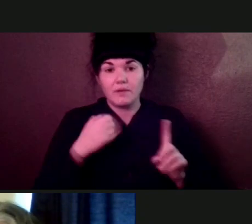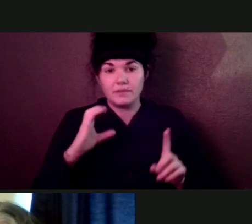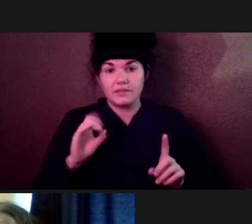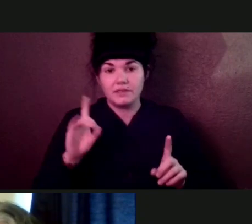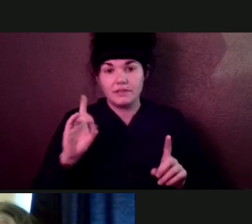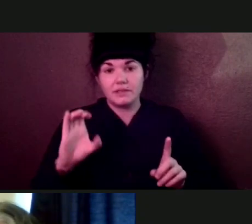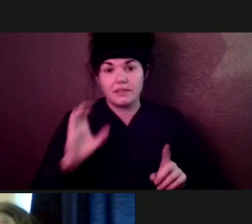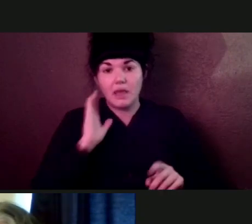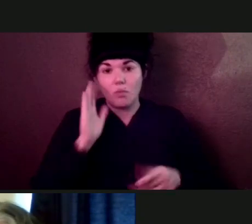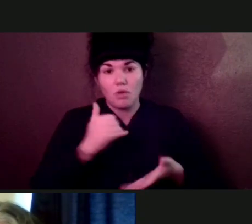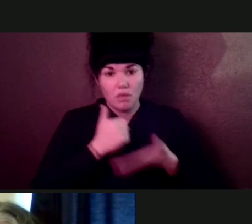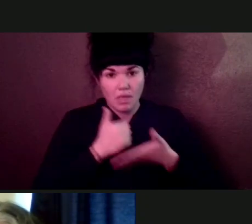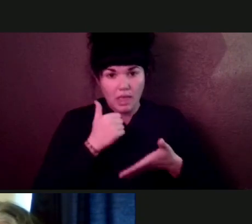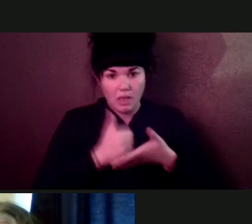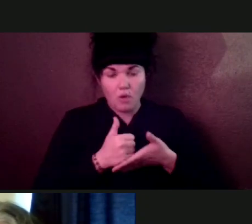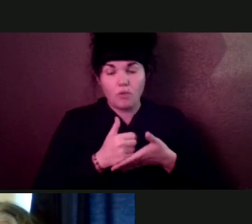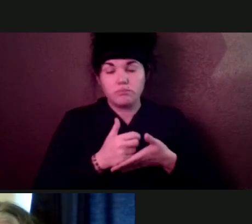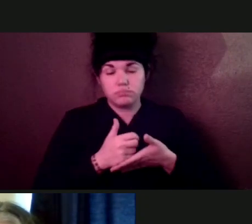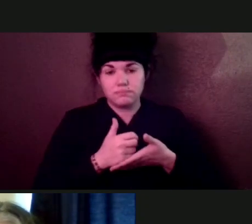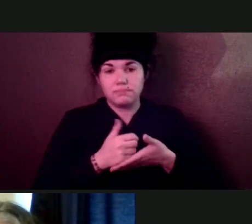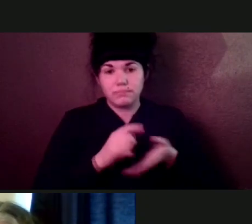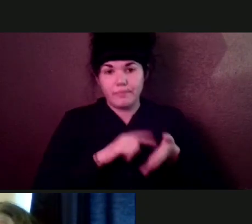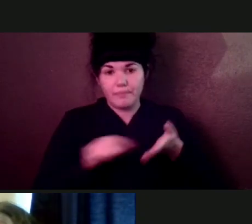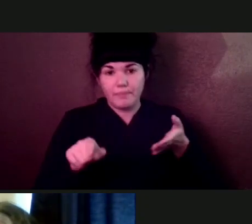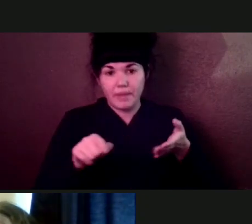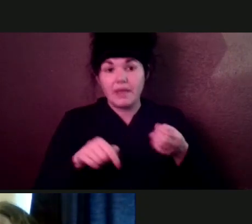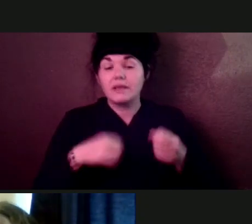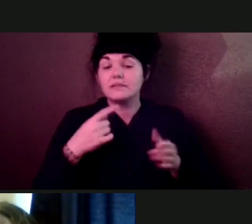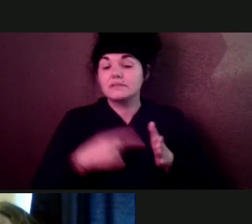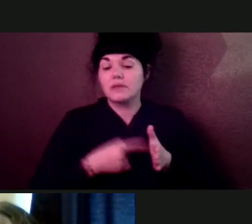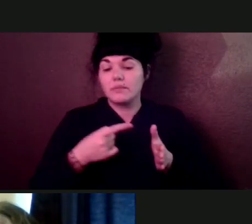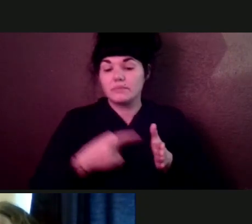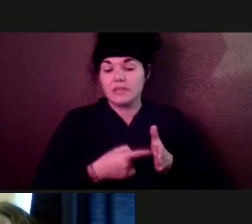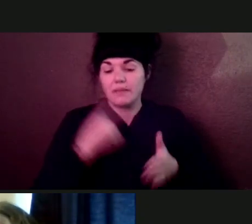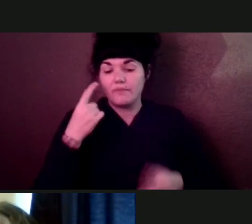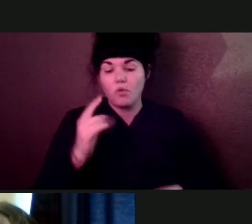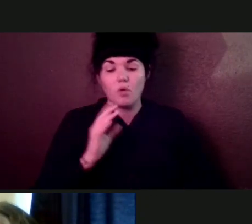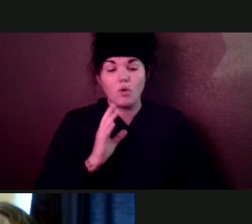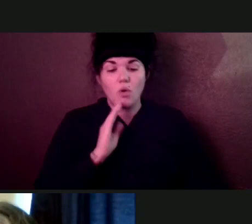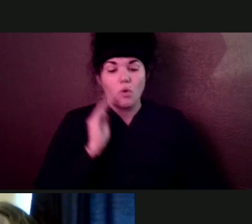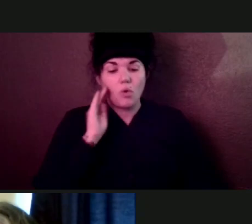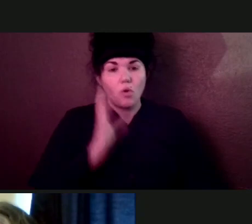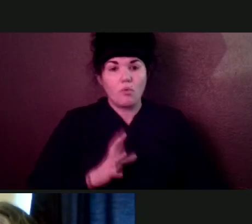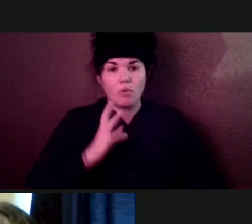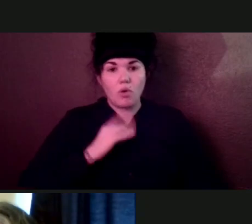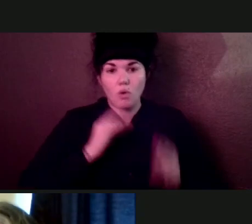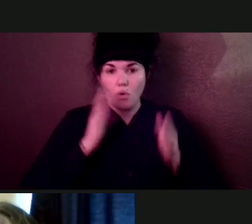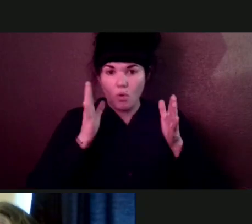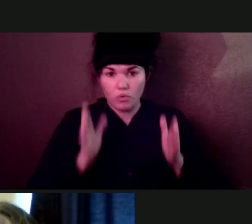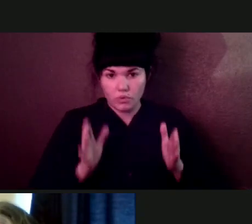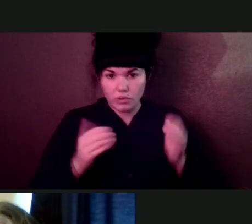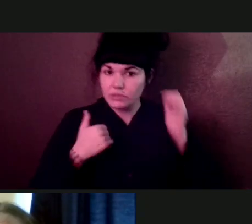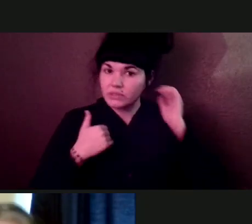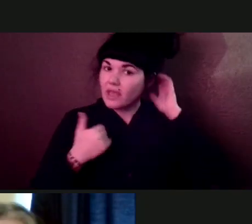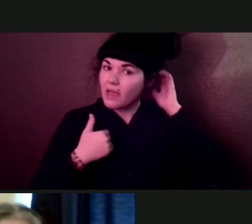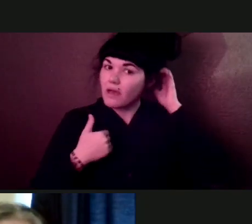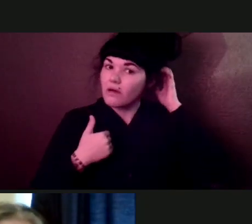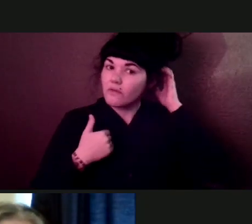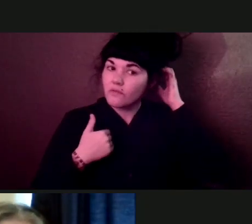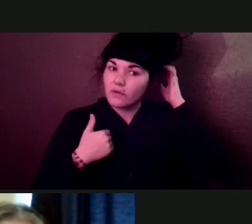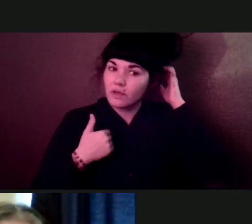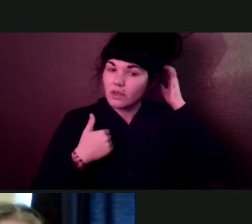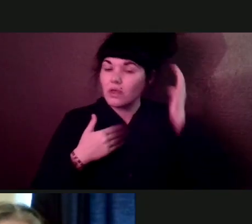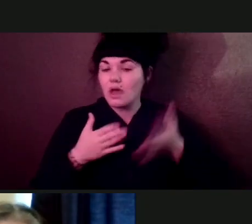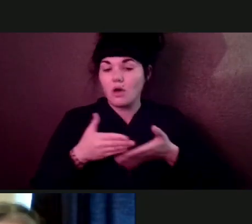with homeowners built into the terms of your mortgage, a lot of times there's a right to forbearance assistance. So,